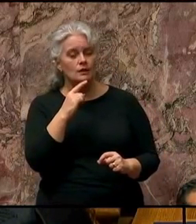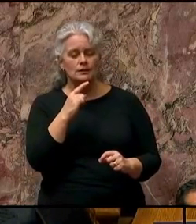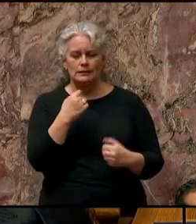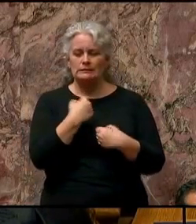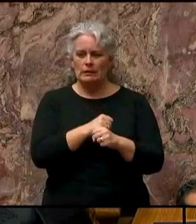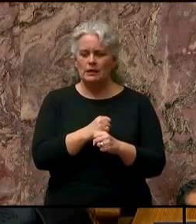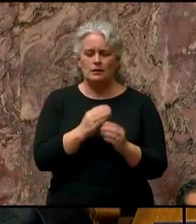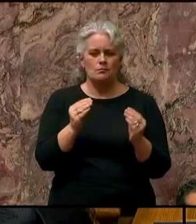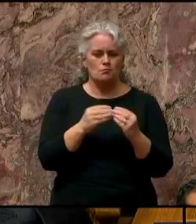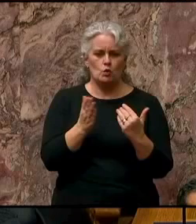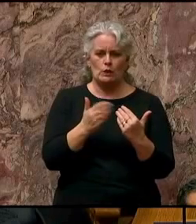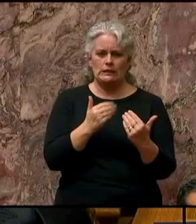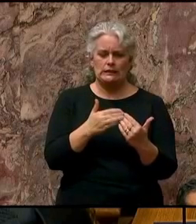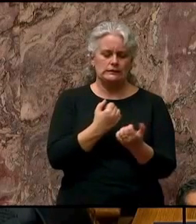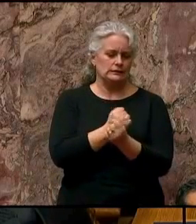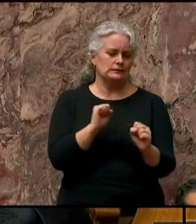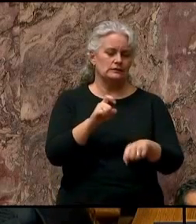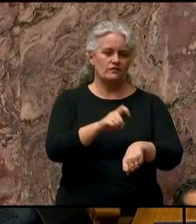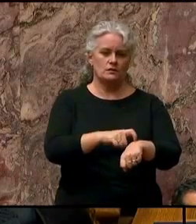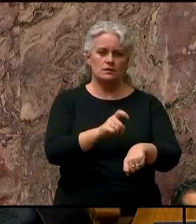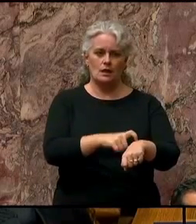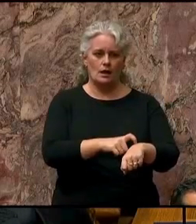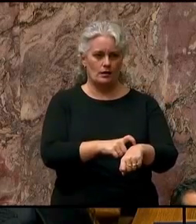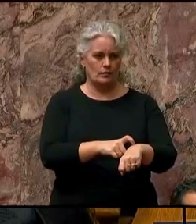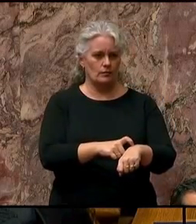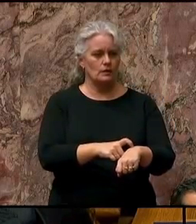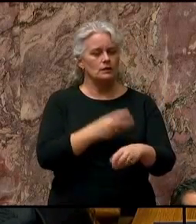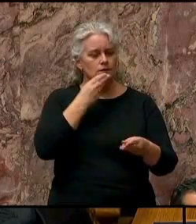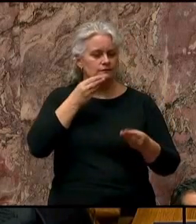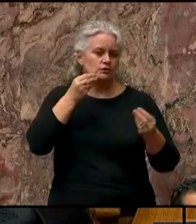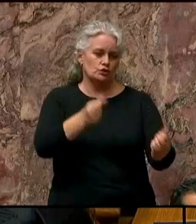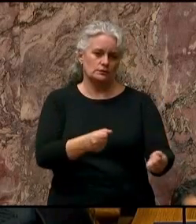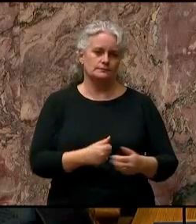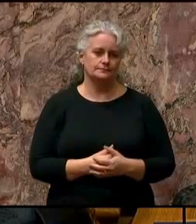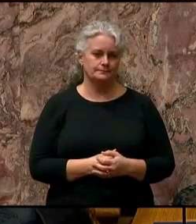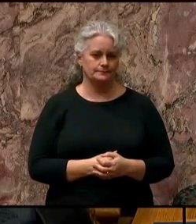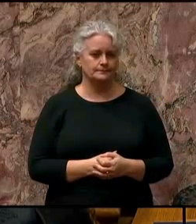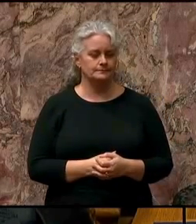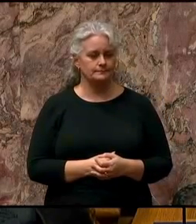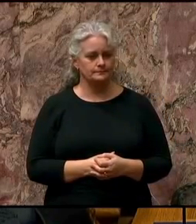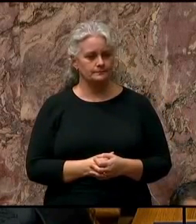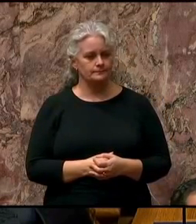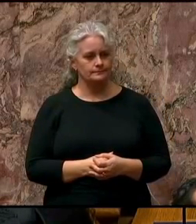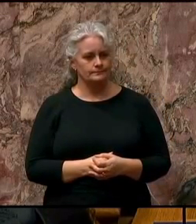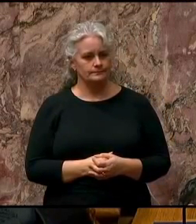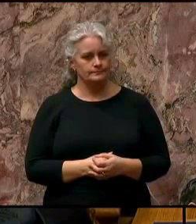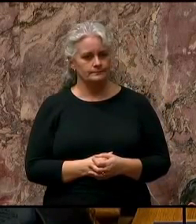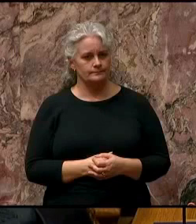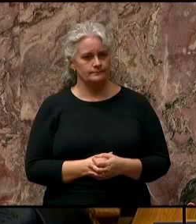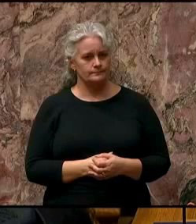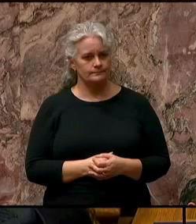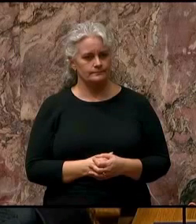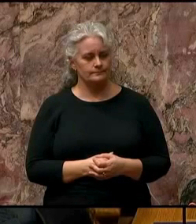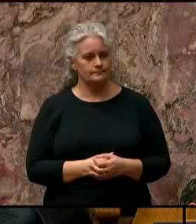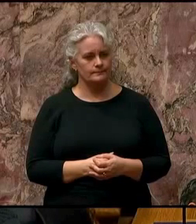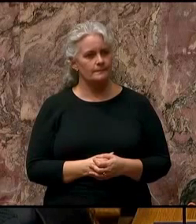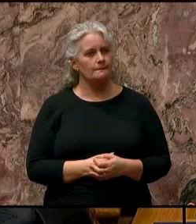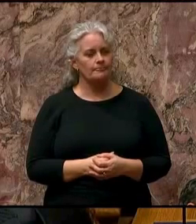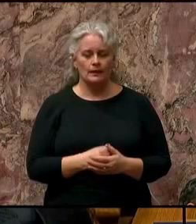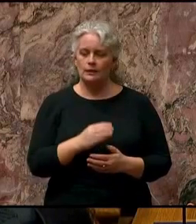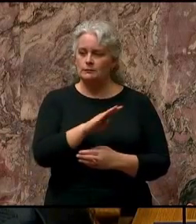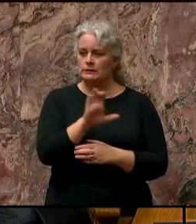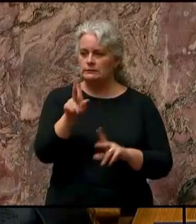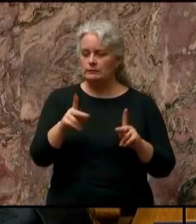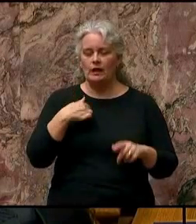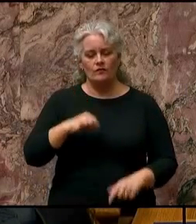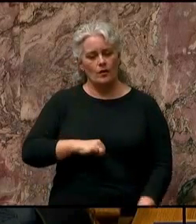burdens, save time and make things more efficient. My fellow British Columbians, we have a